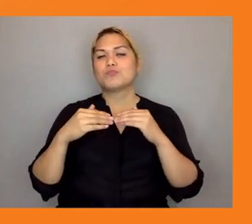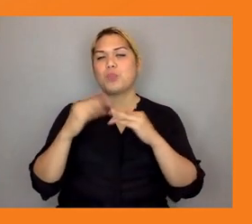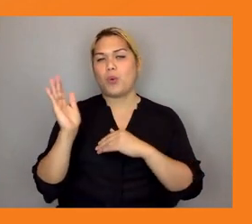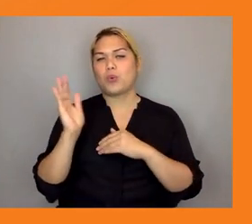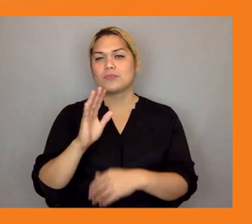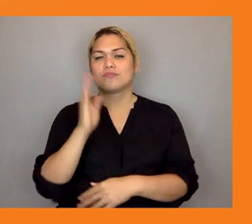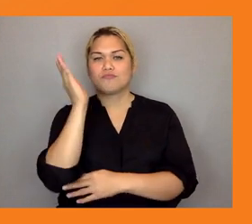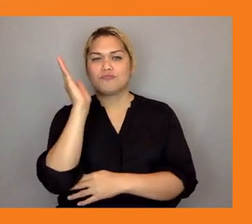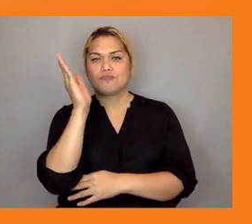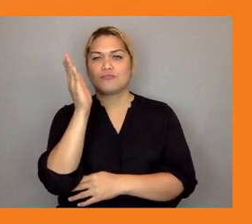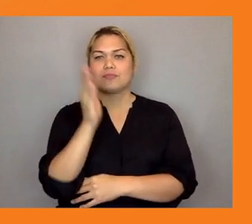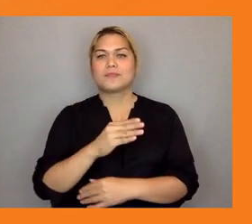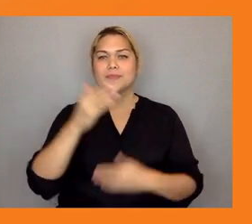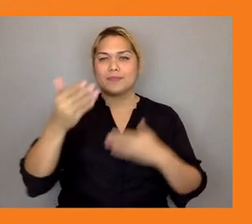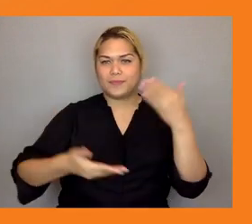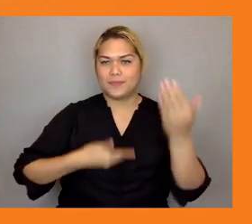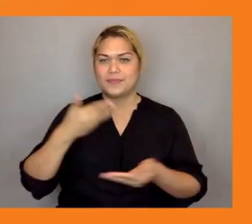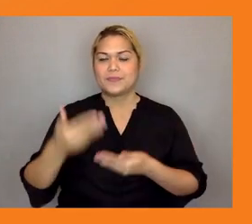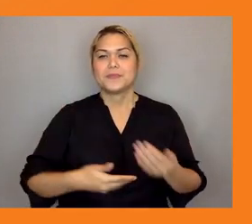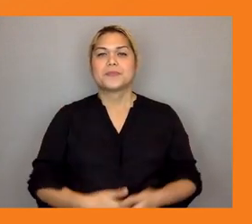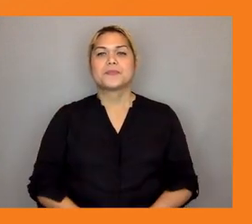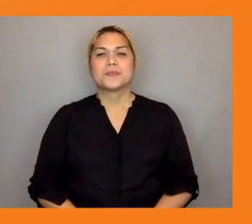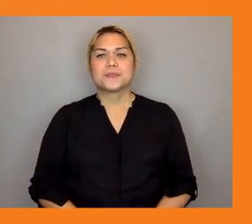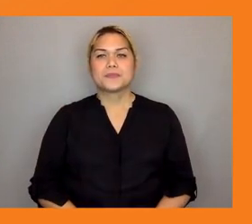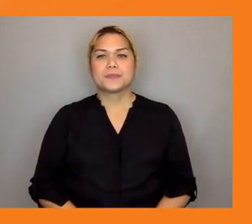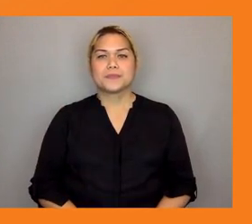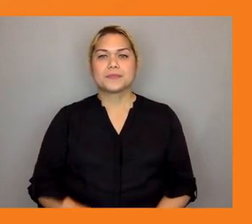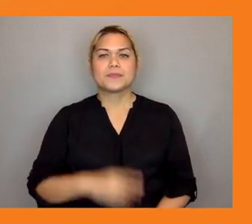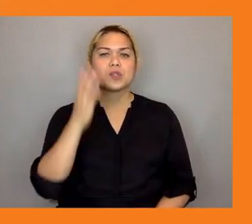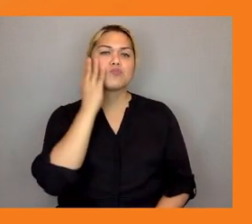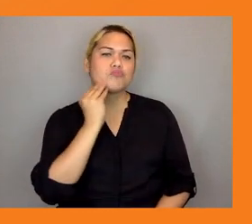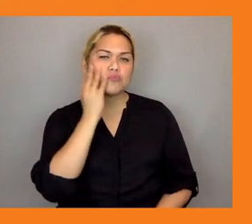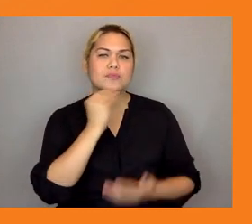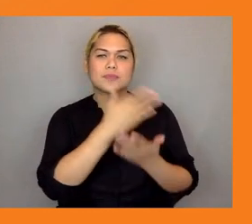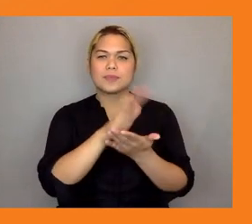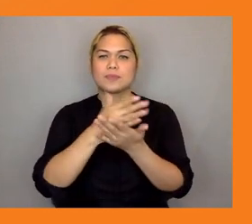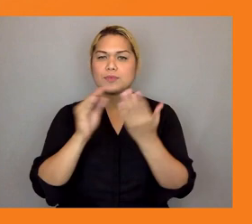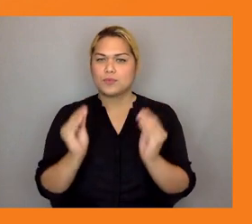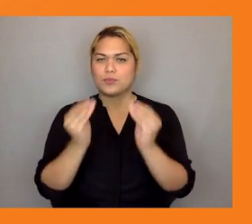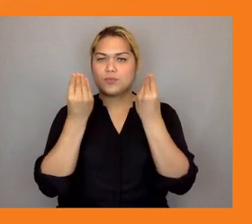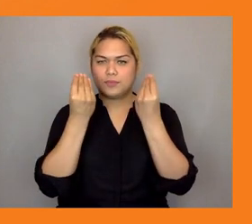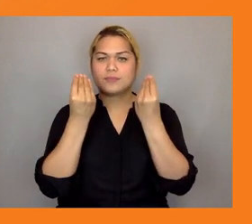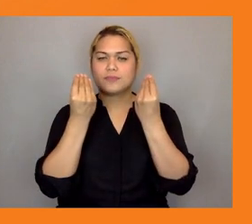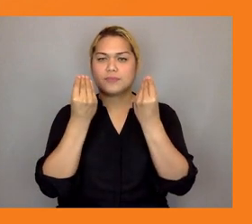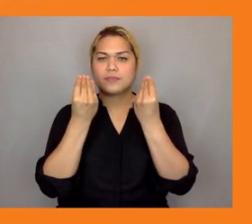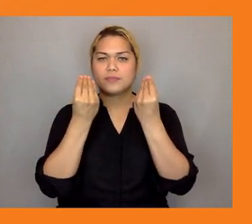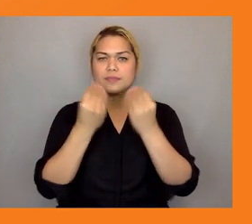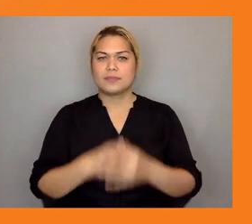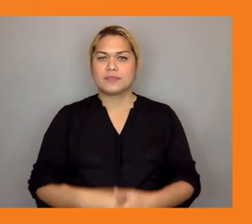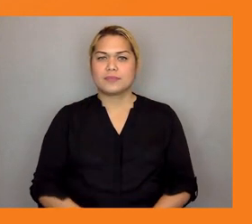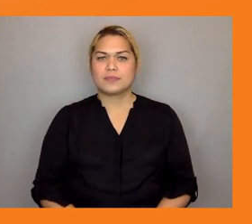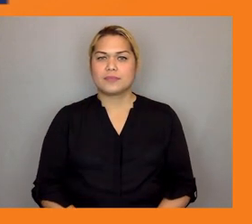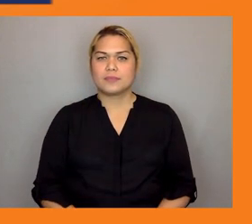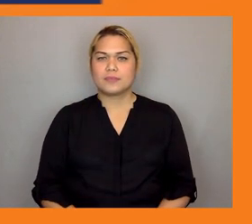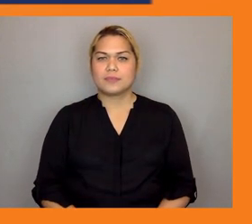the ground experience with young people themselves that's right our next speaker is Rafid Shidki